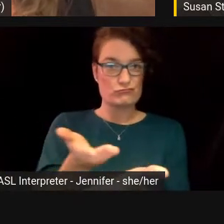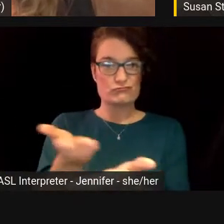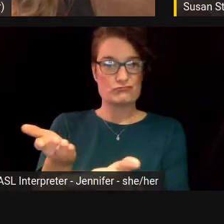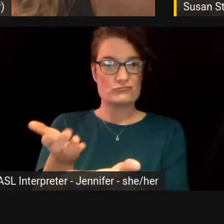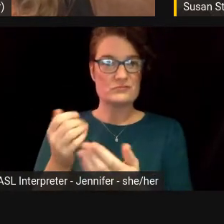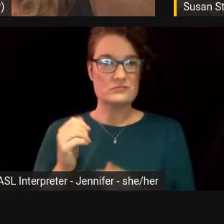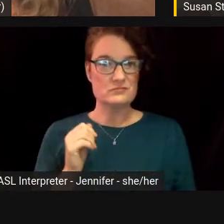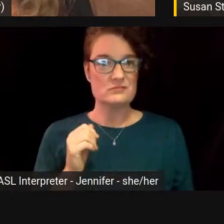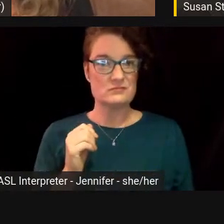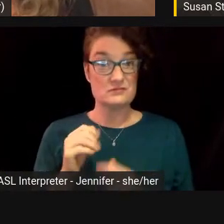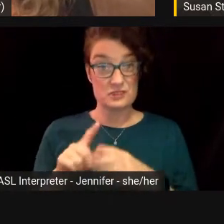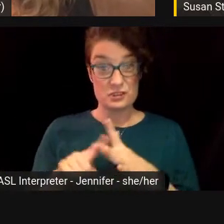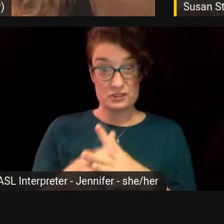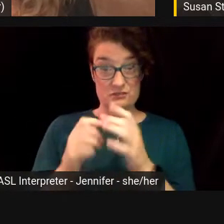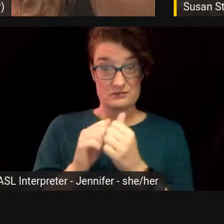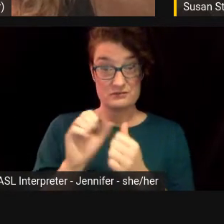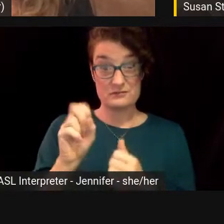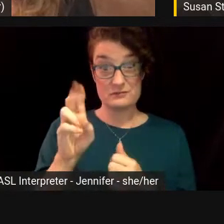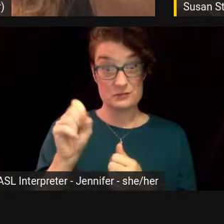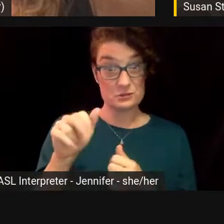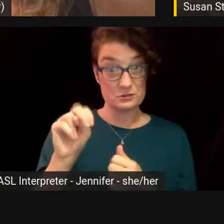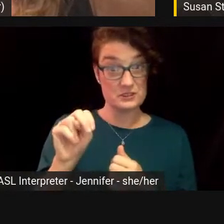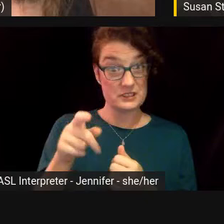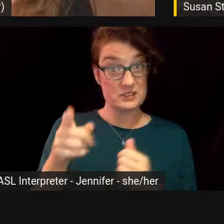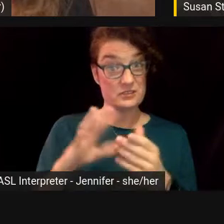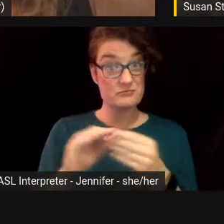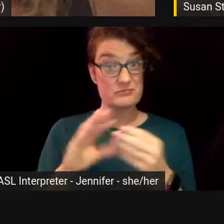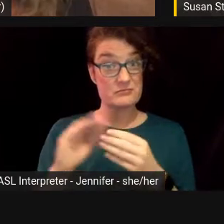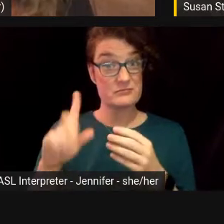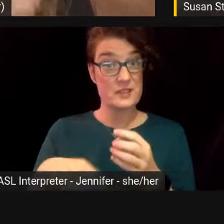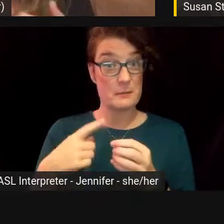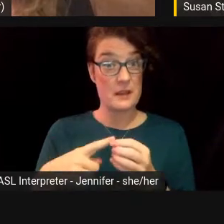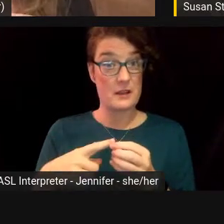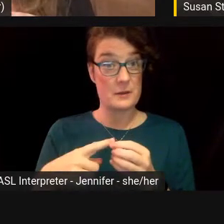We can start with Susan, if you'd like to kind of talk a little bit about